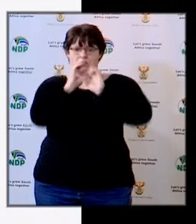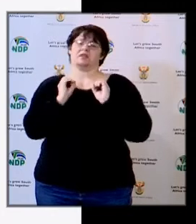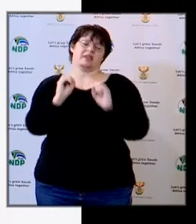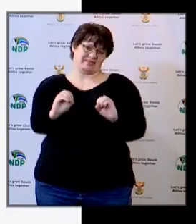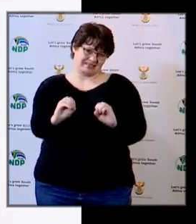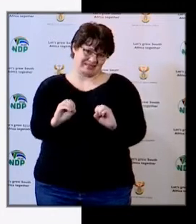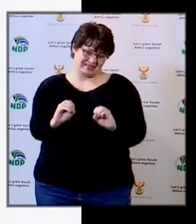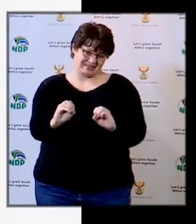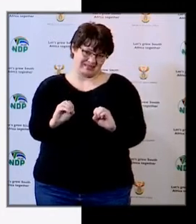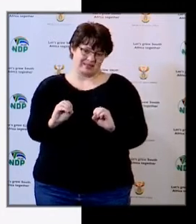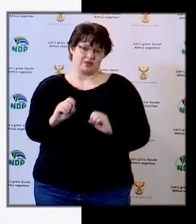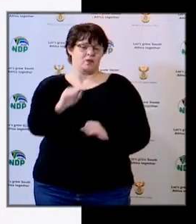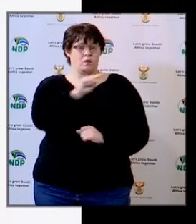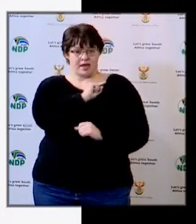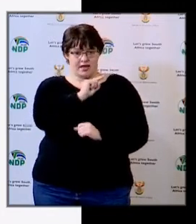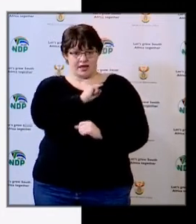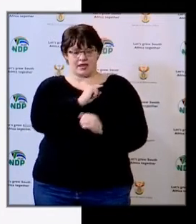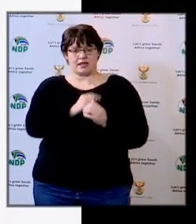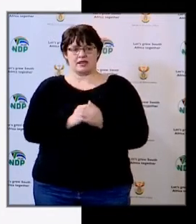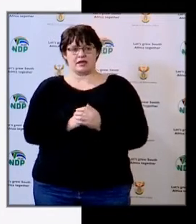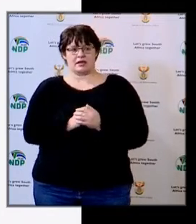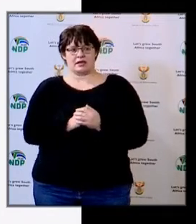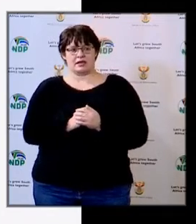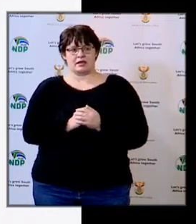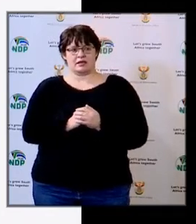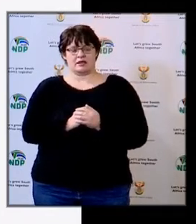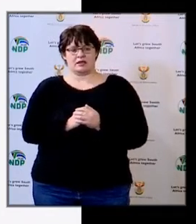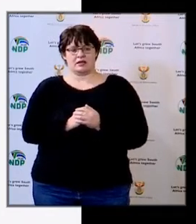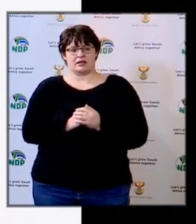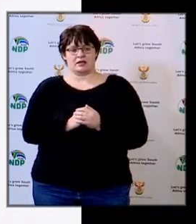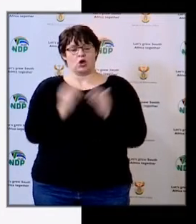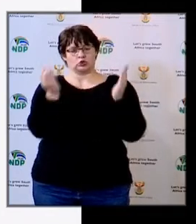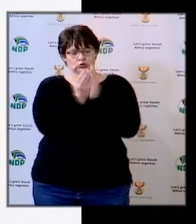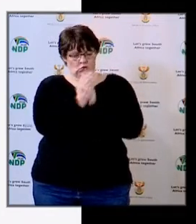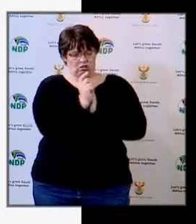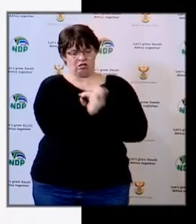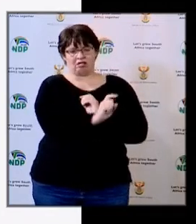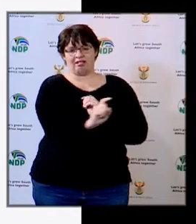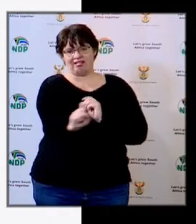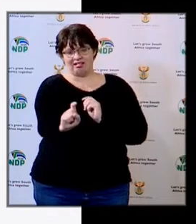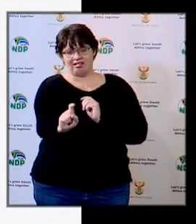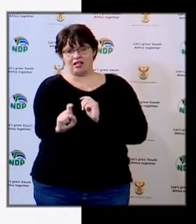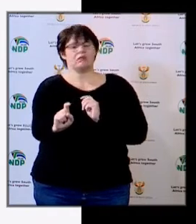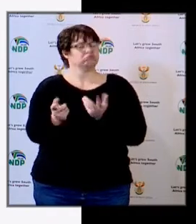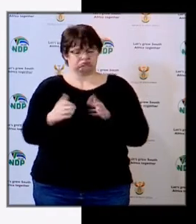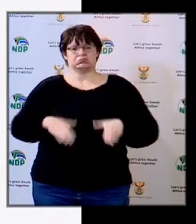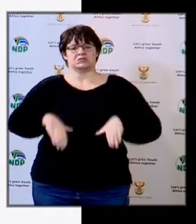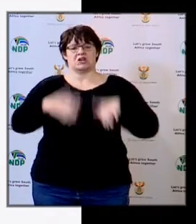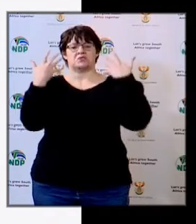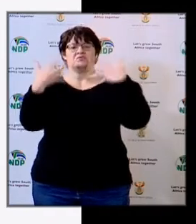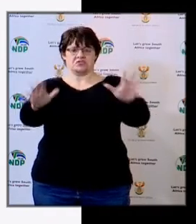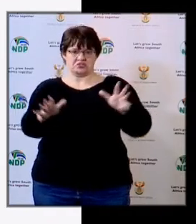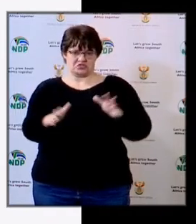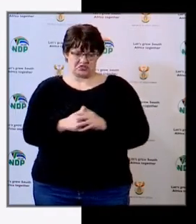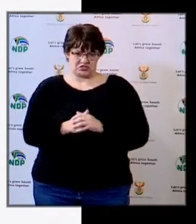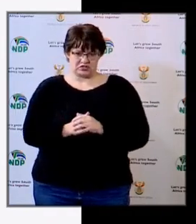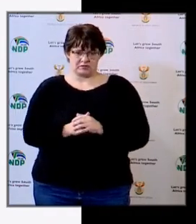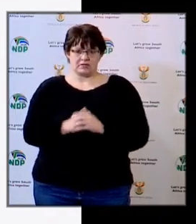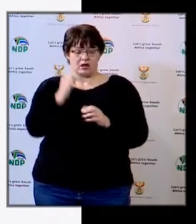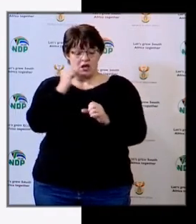as in the main, all the schools had tankers.